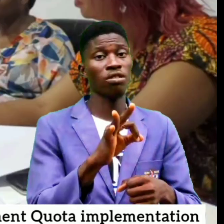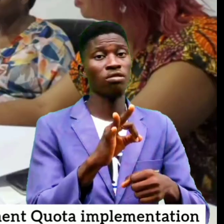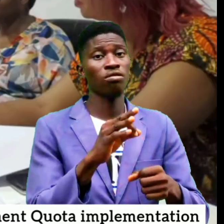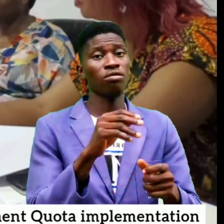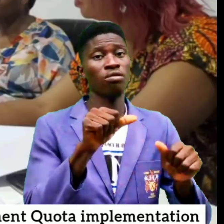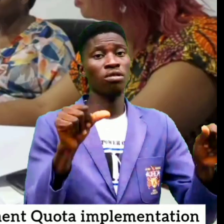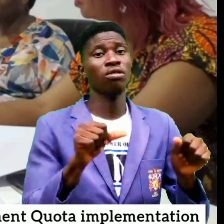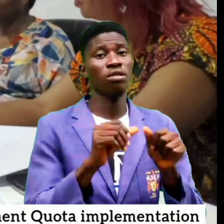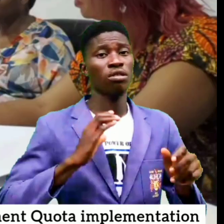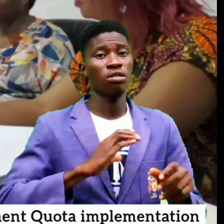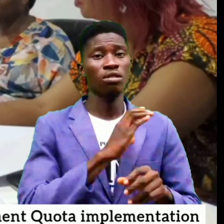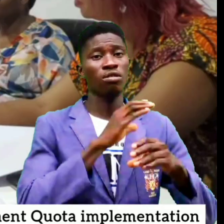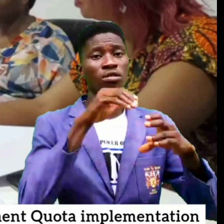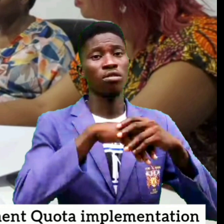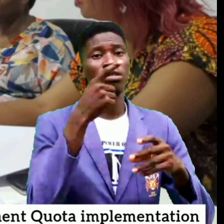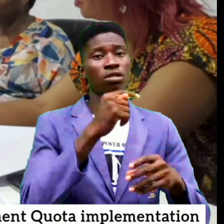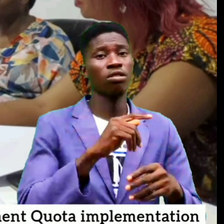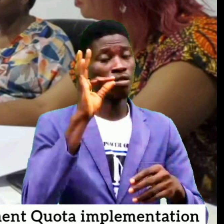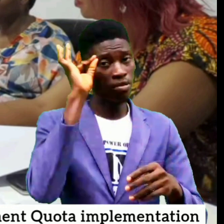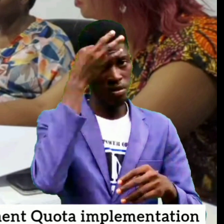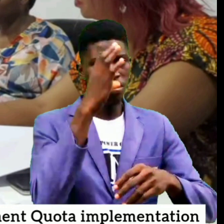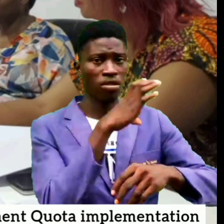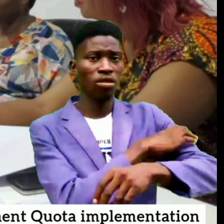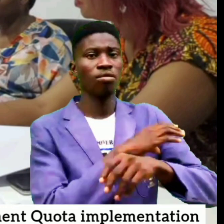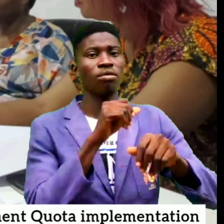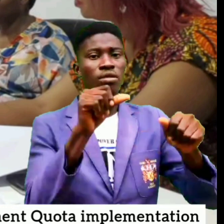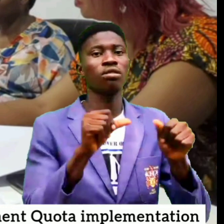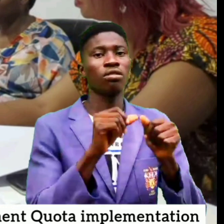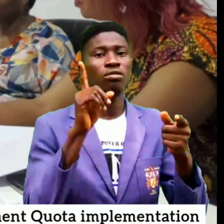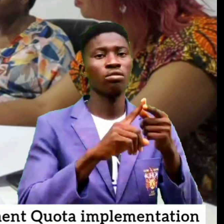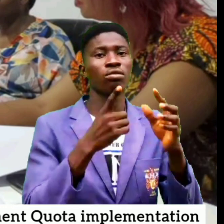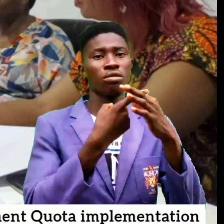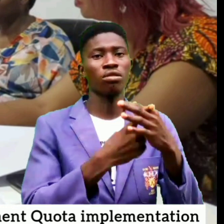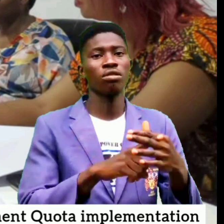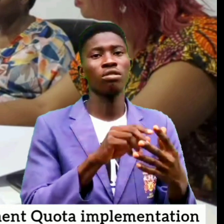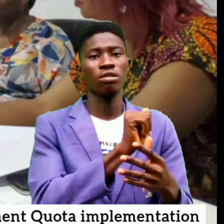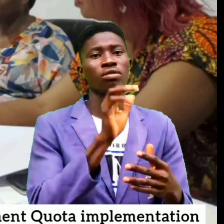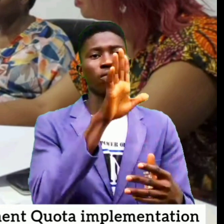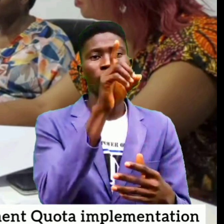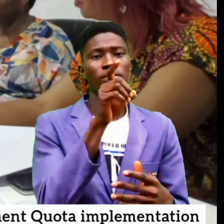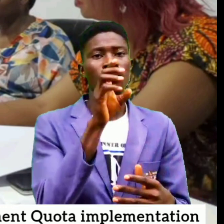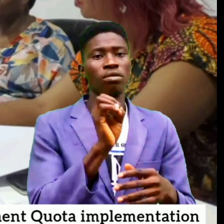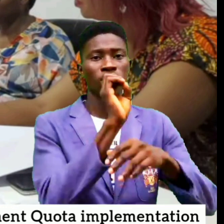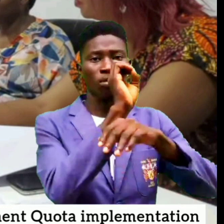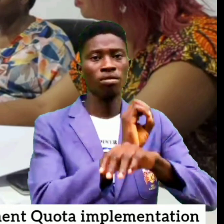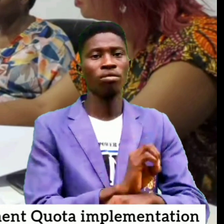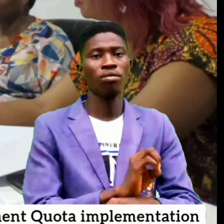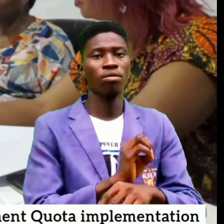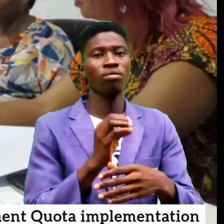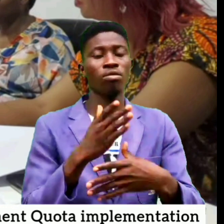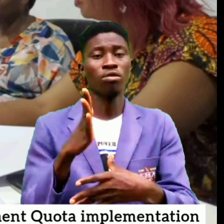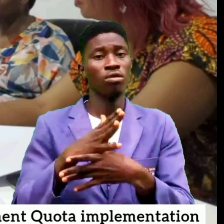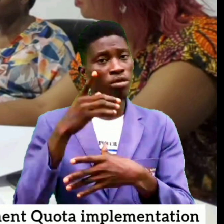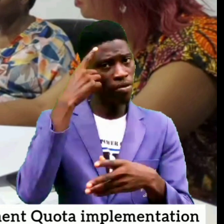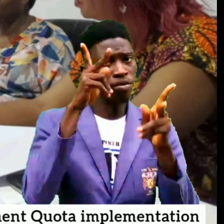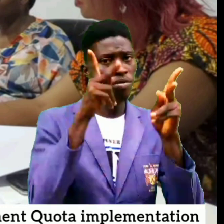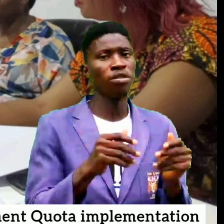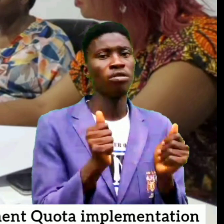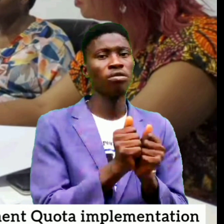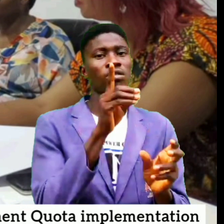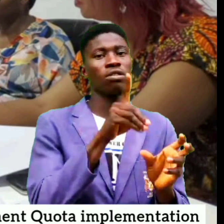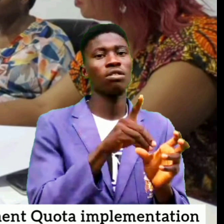capital territory to implement a 5% employment quota for persons with disabilities